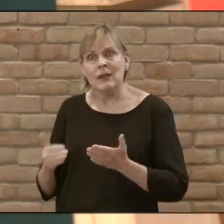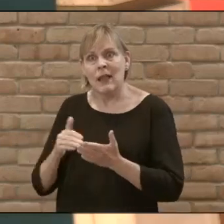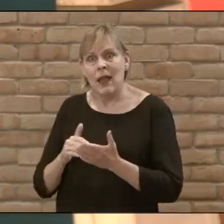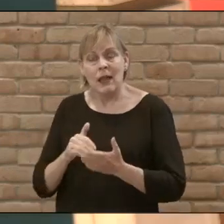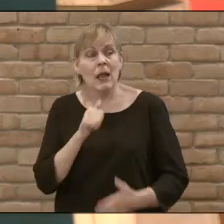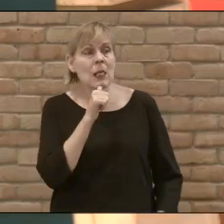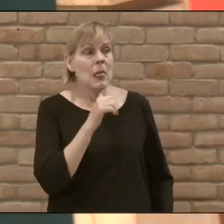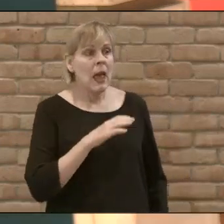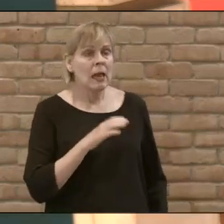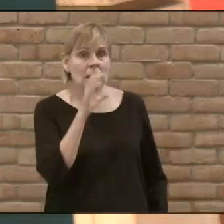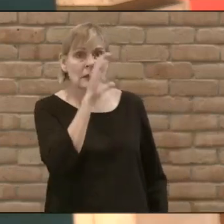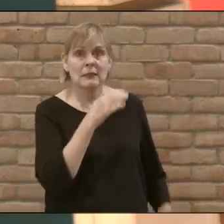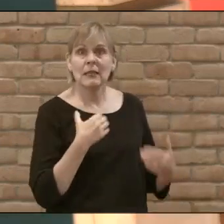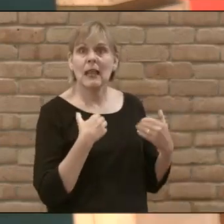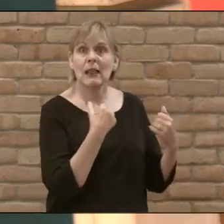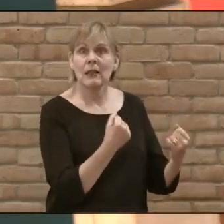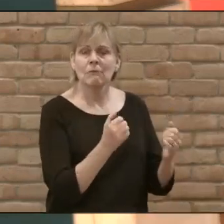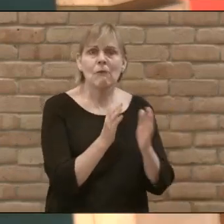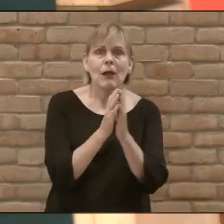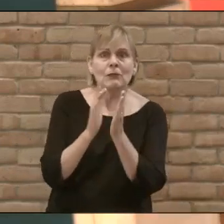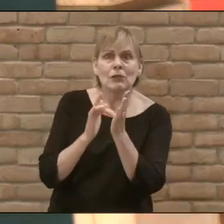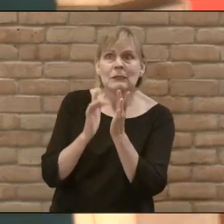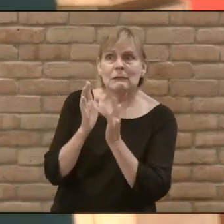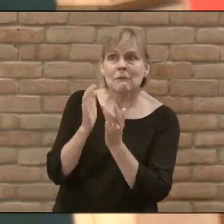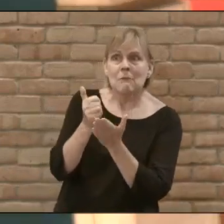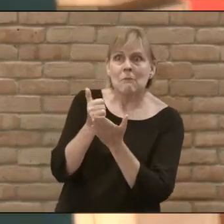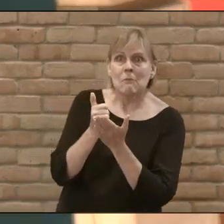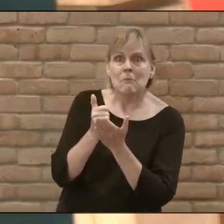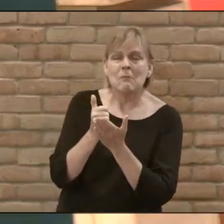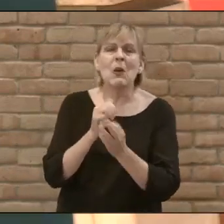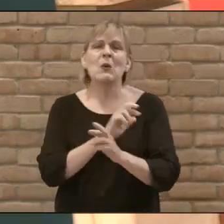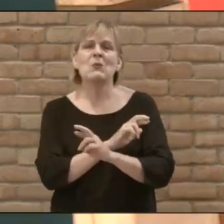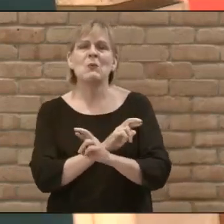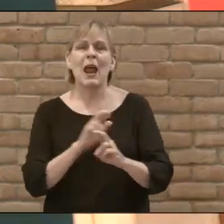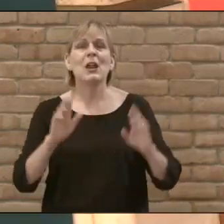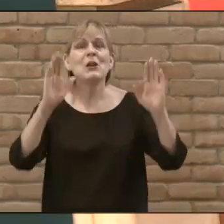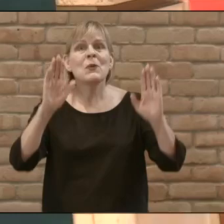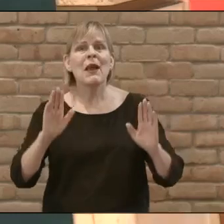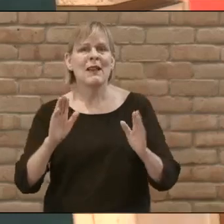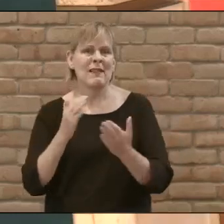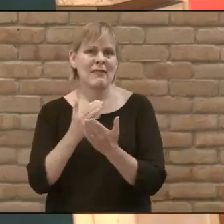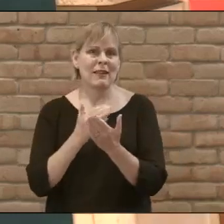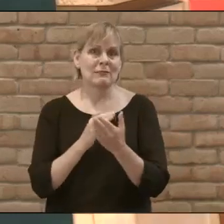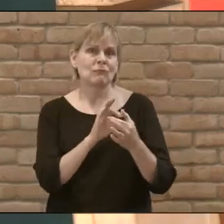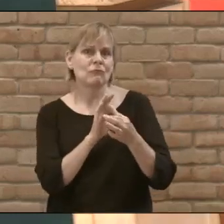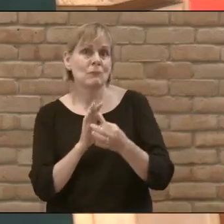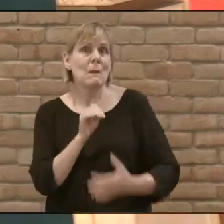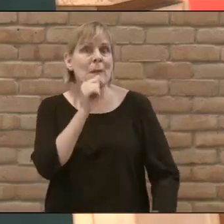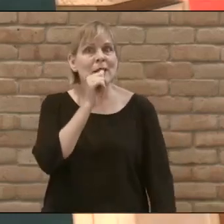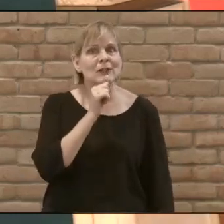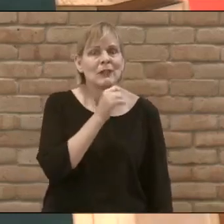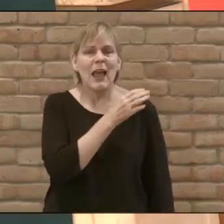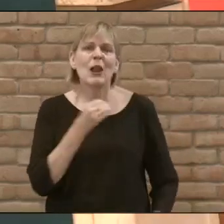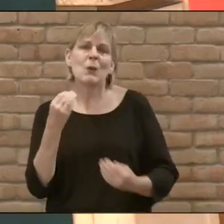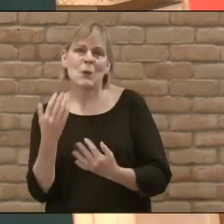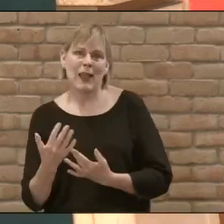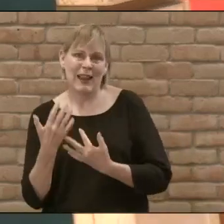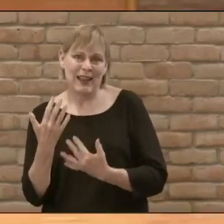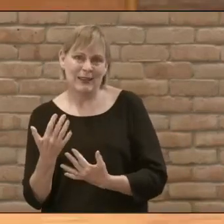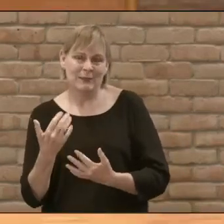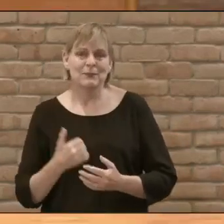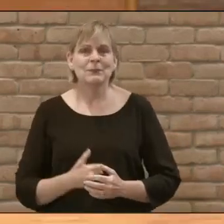who seeks healing from Jesus And so be ready for a great lesson Around patience and waiting